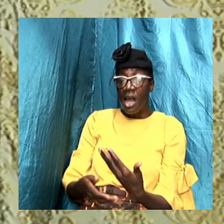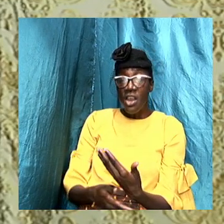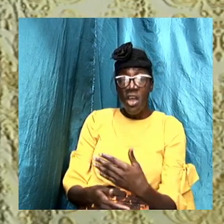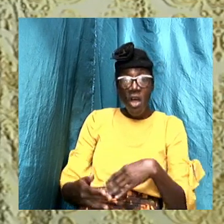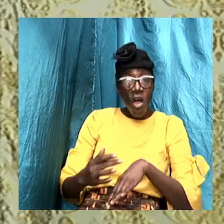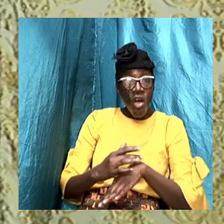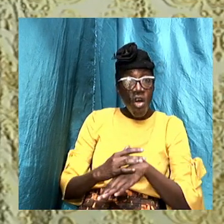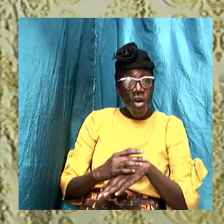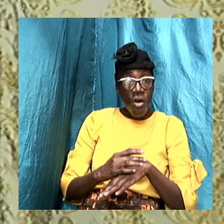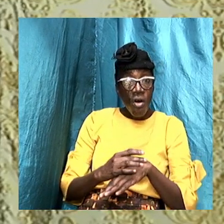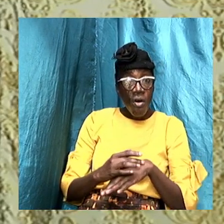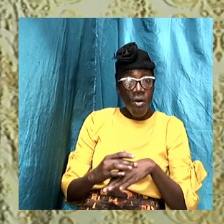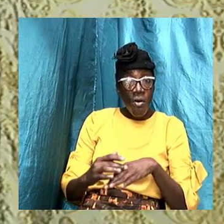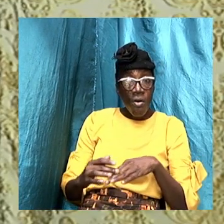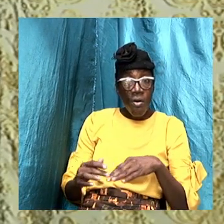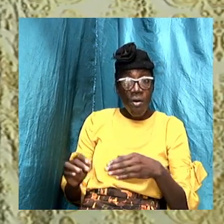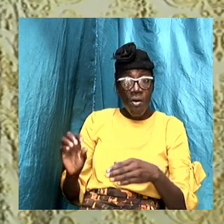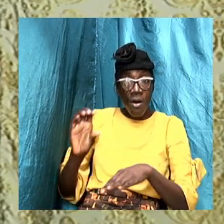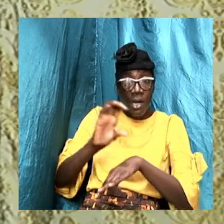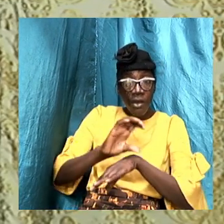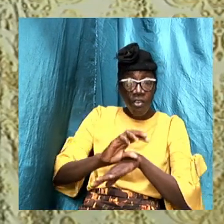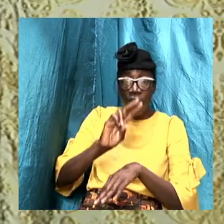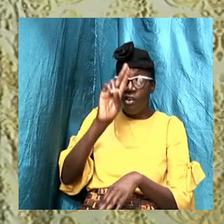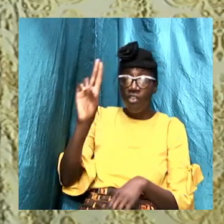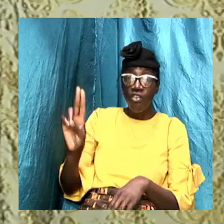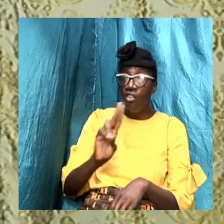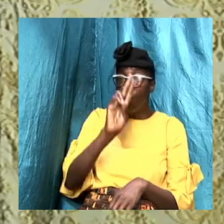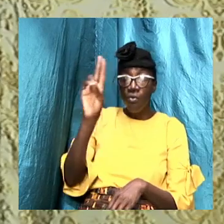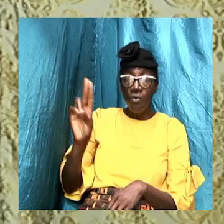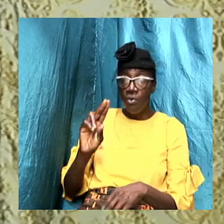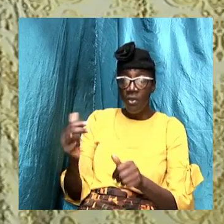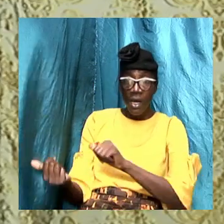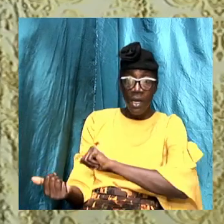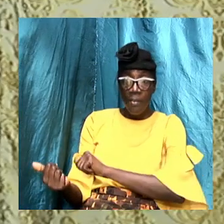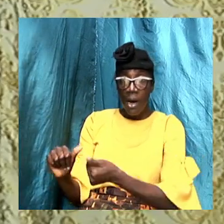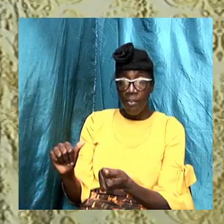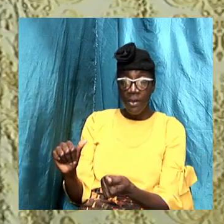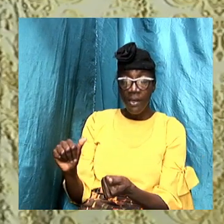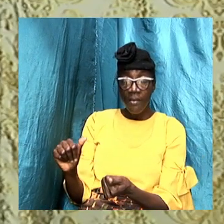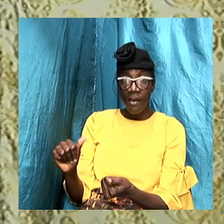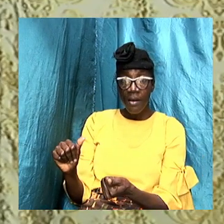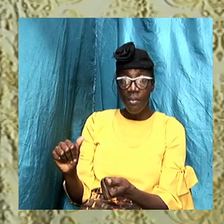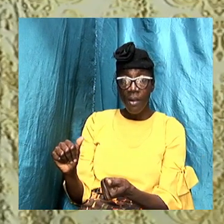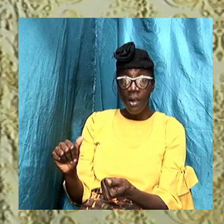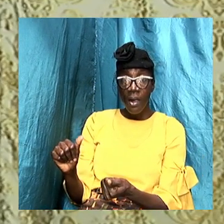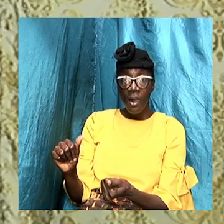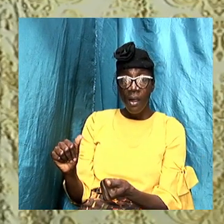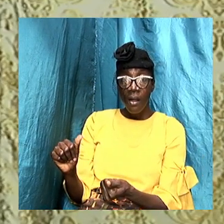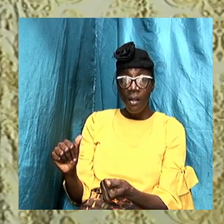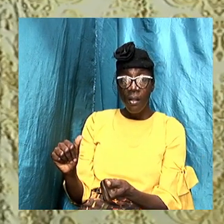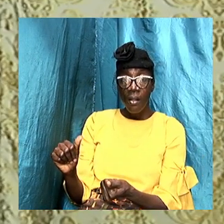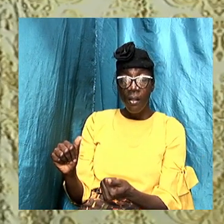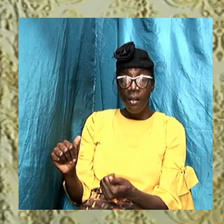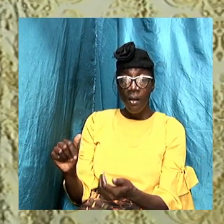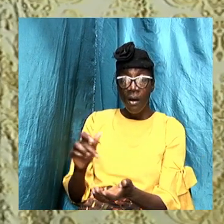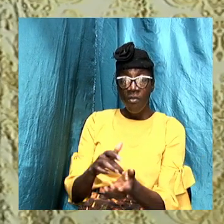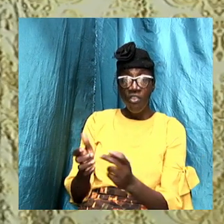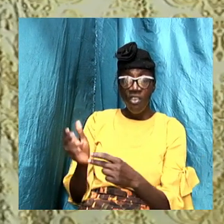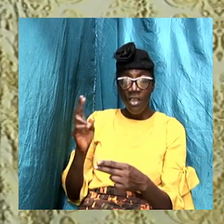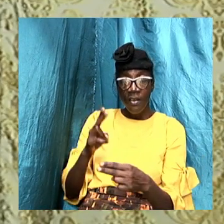use the baptismal formula of Jesus name